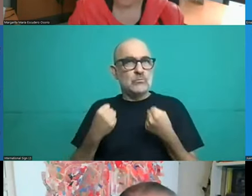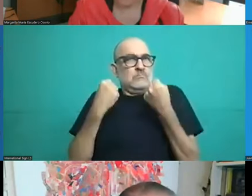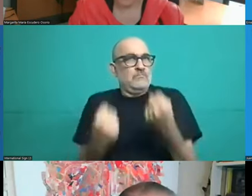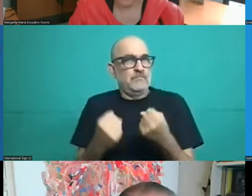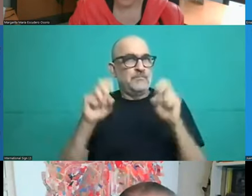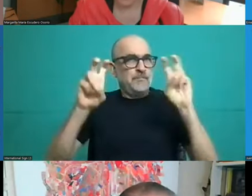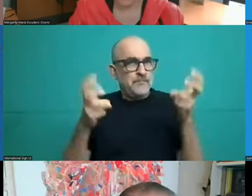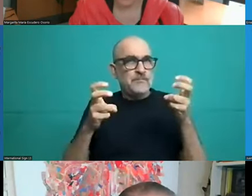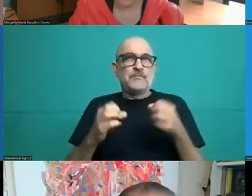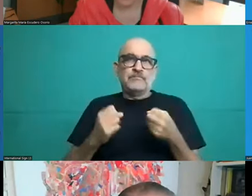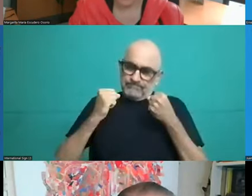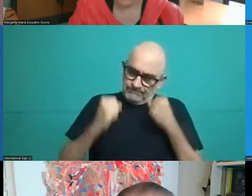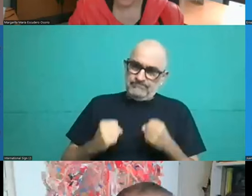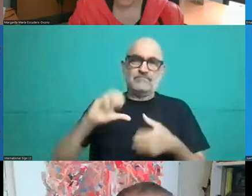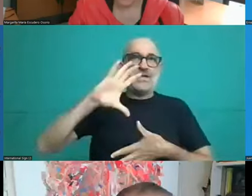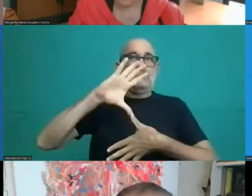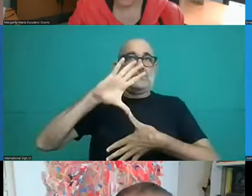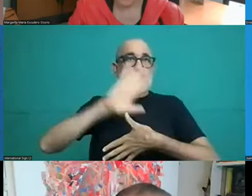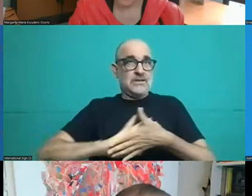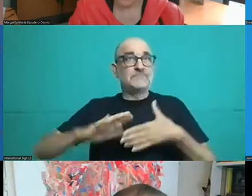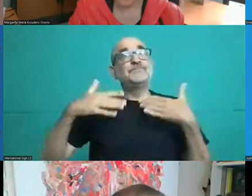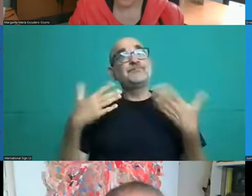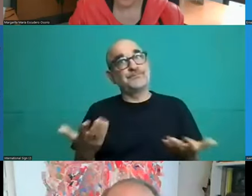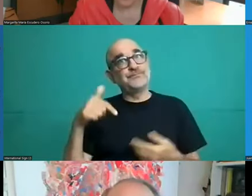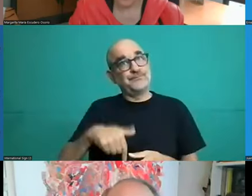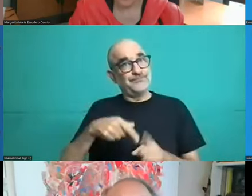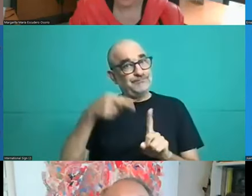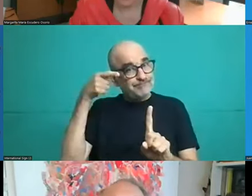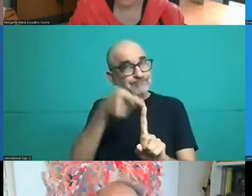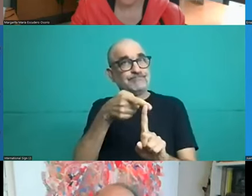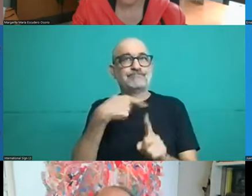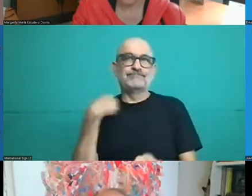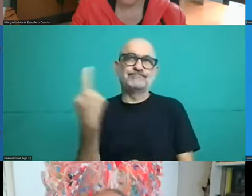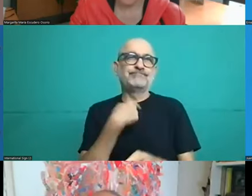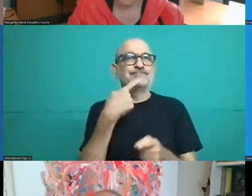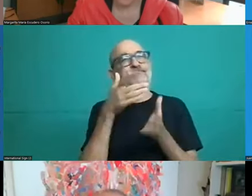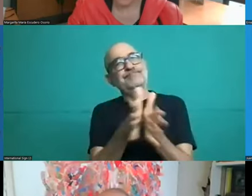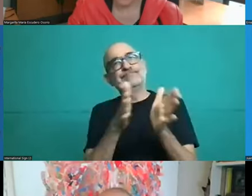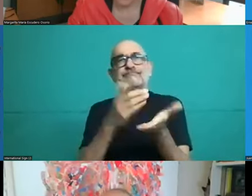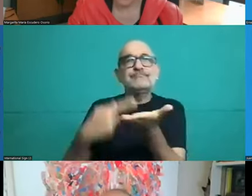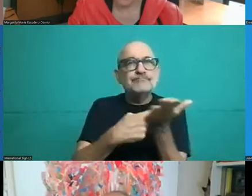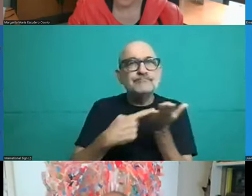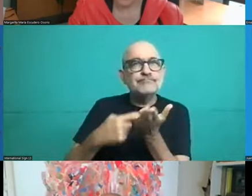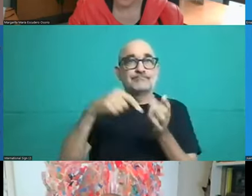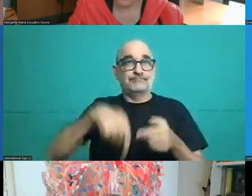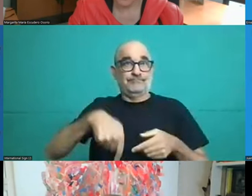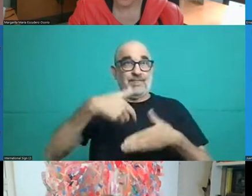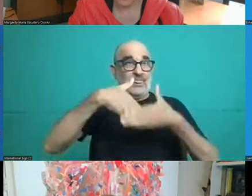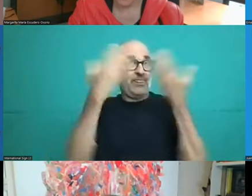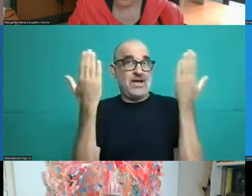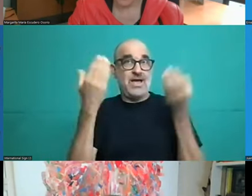that's going to be the focus of our debate today. We have a very important team of